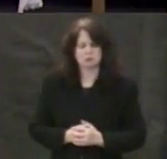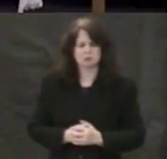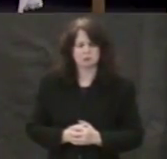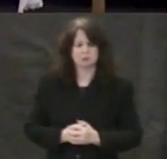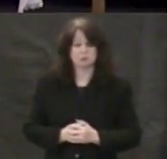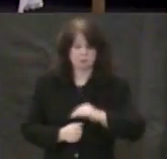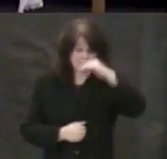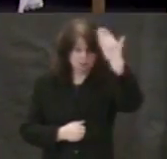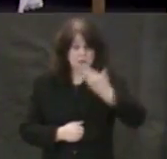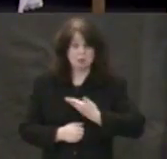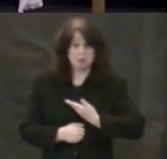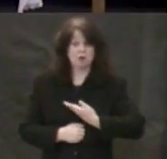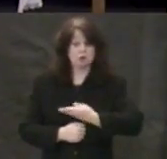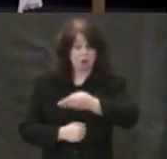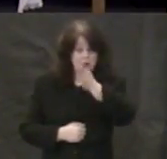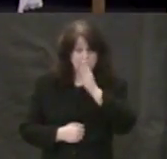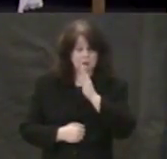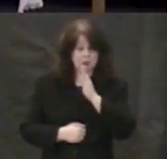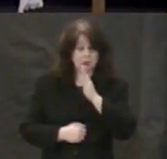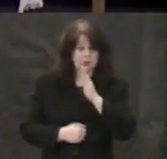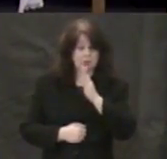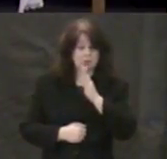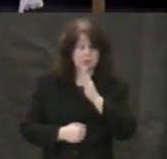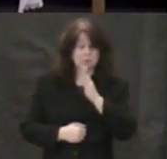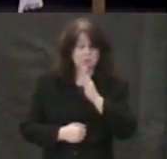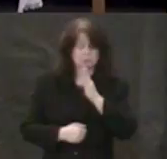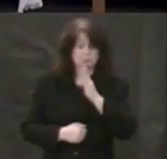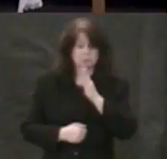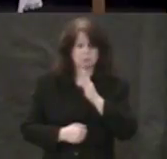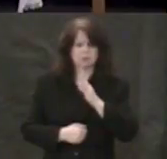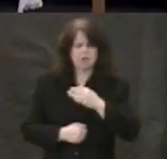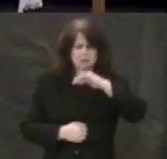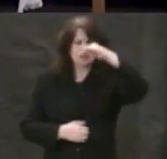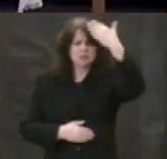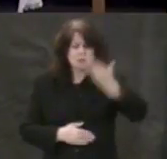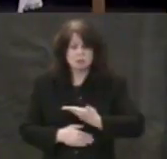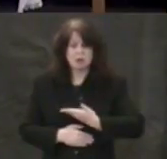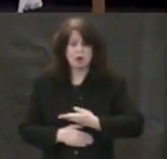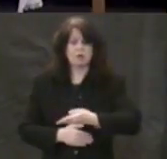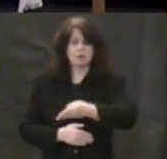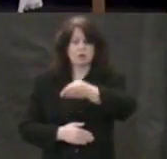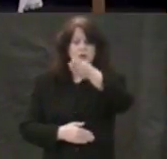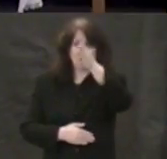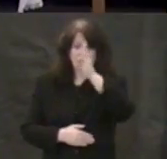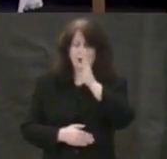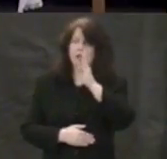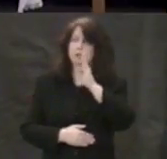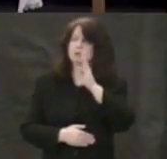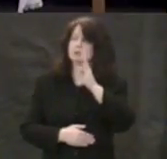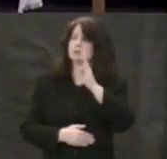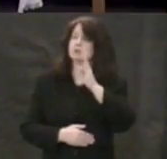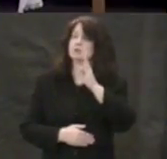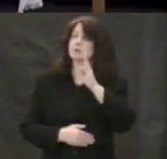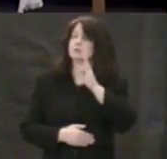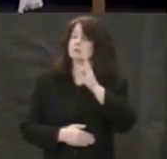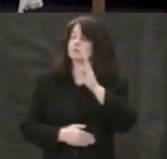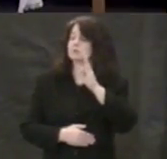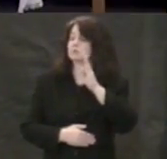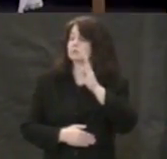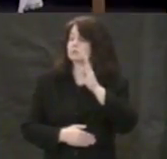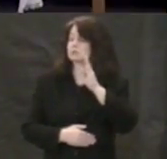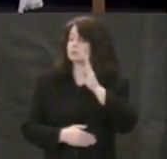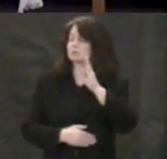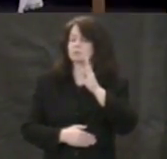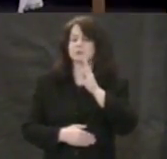The Son of God being tried by, the Son of God being tried by a kangaroo